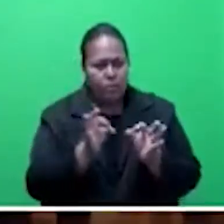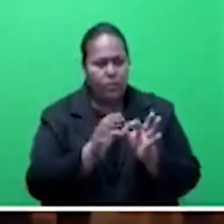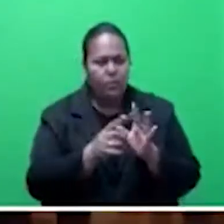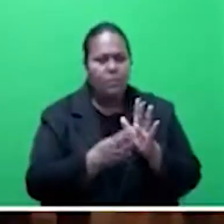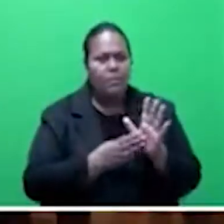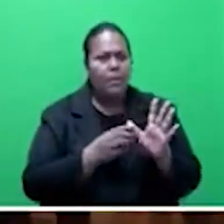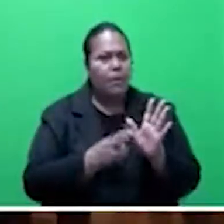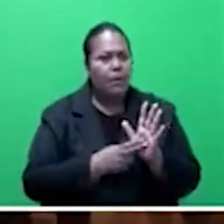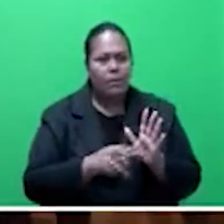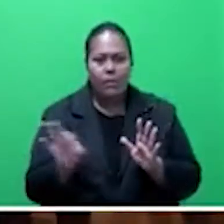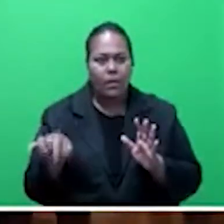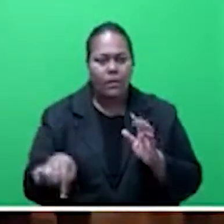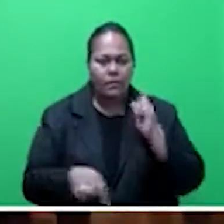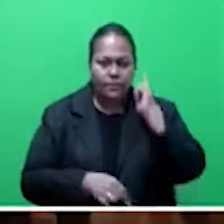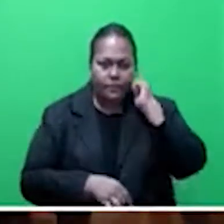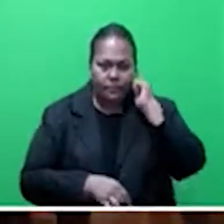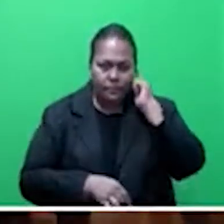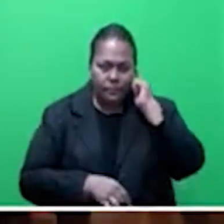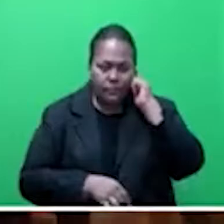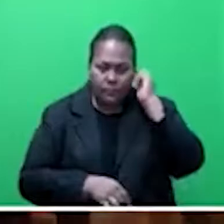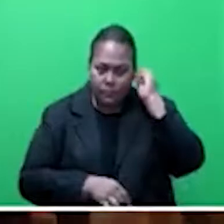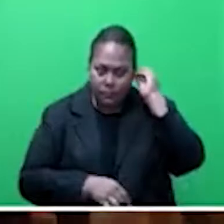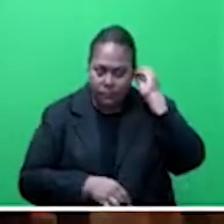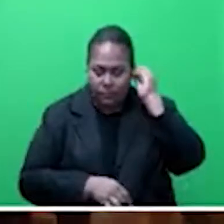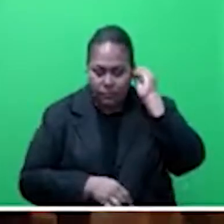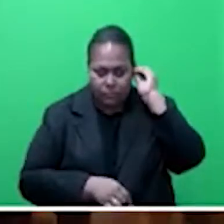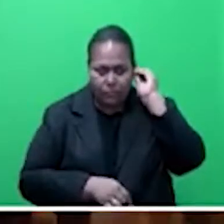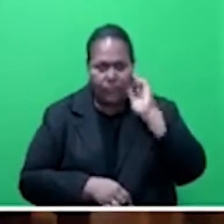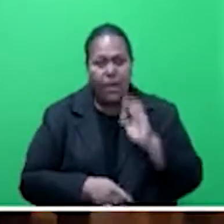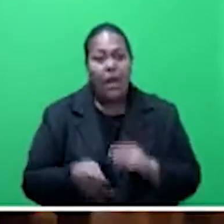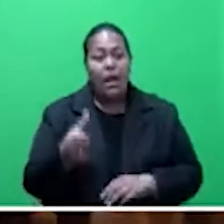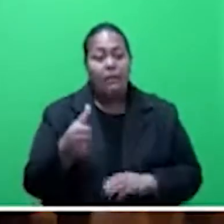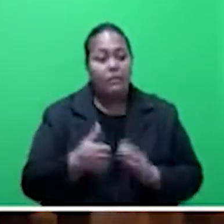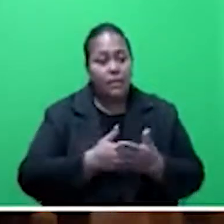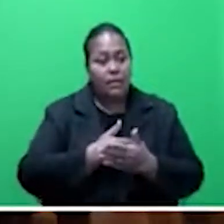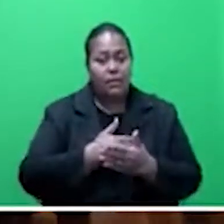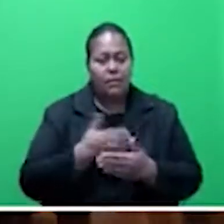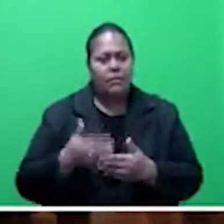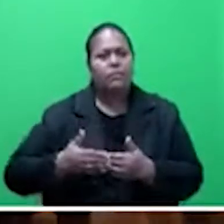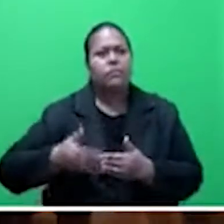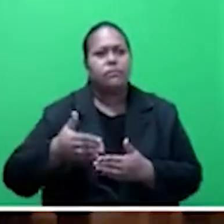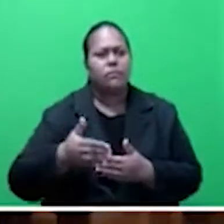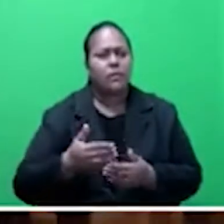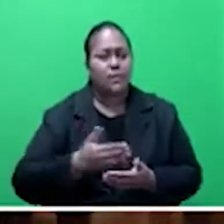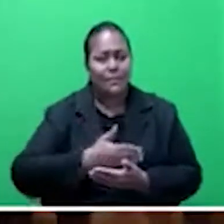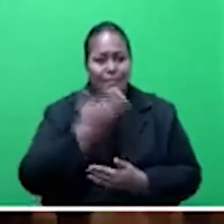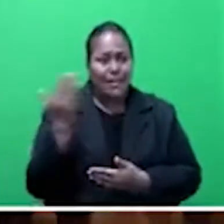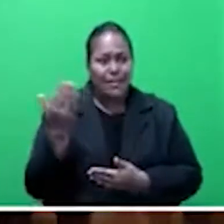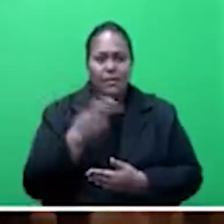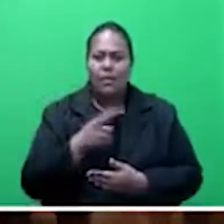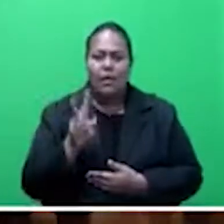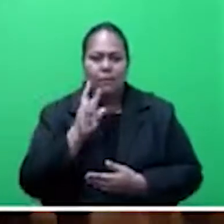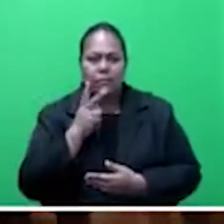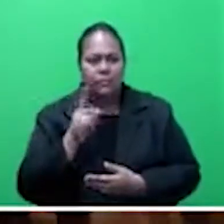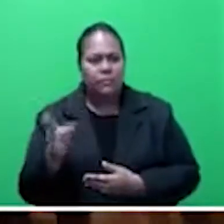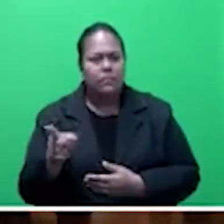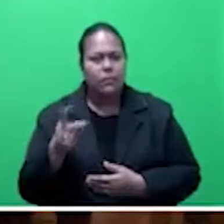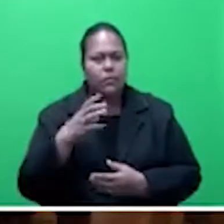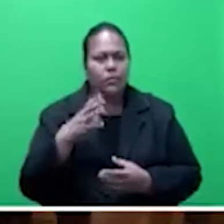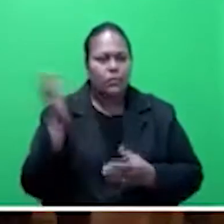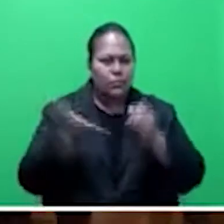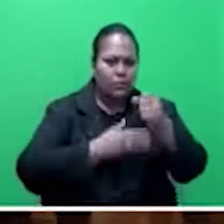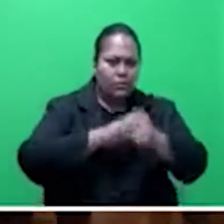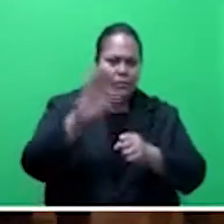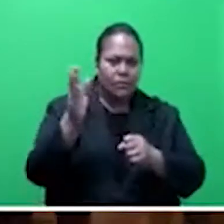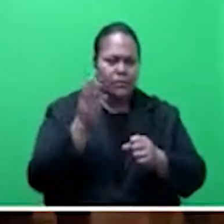It took Honorable Bhiman Prasad a matter of days after the budget to begin lying to our cane growers. Despite the